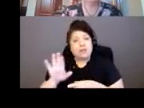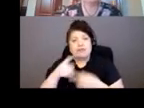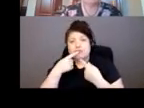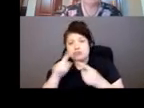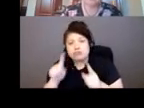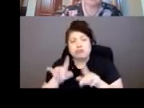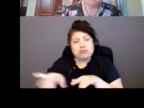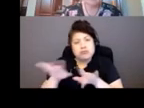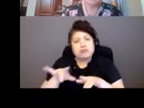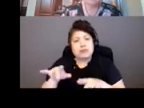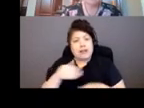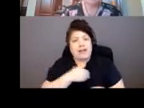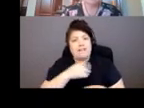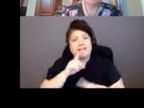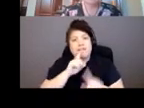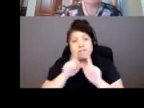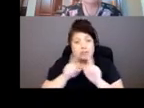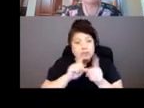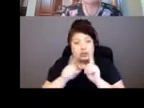trivia night.